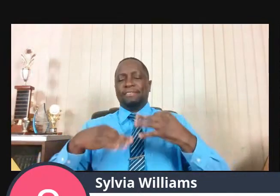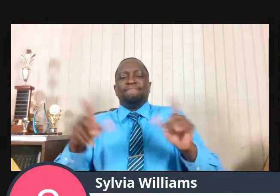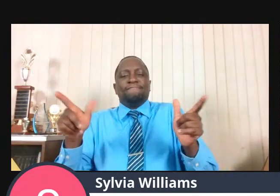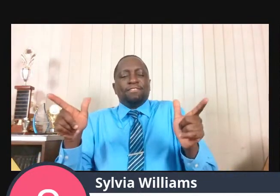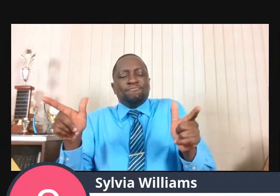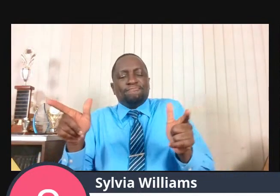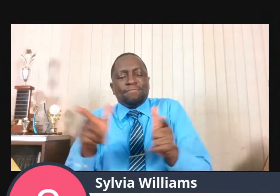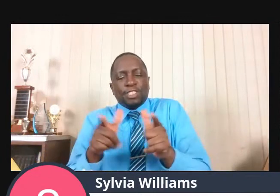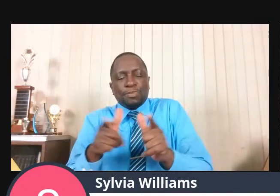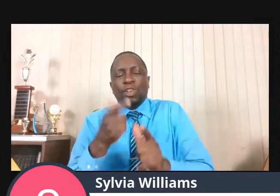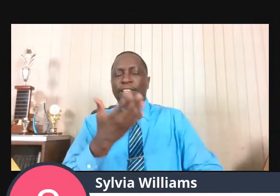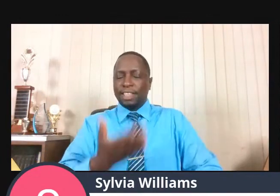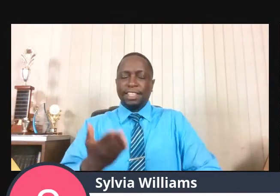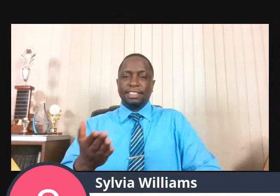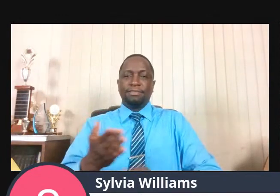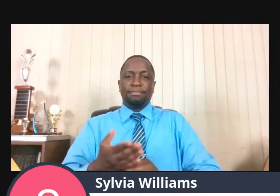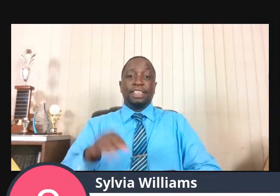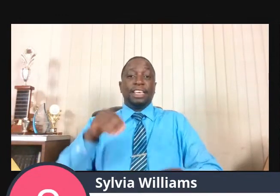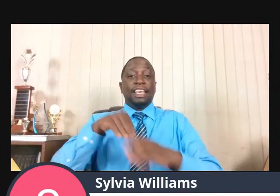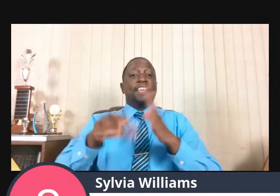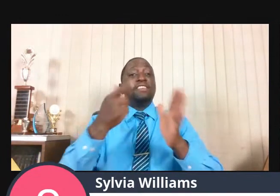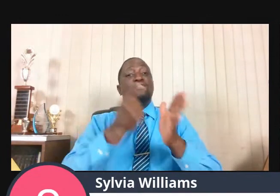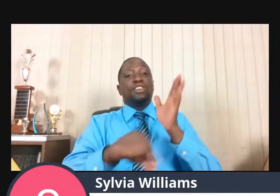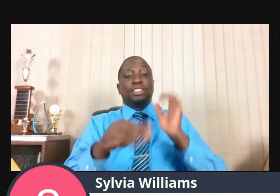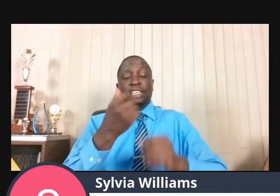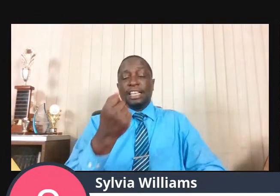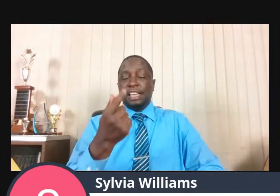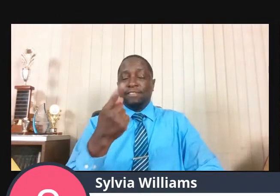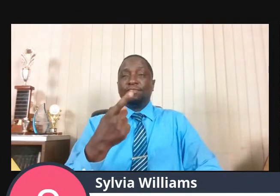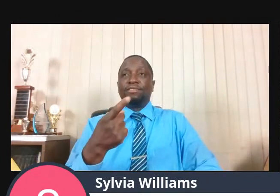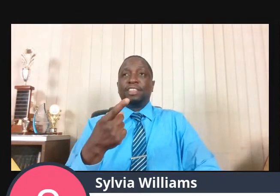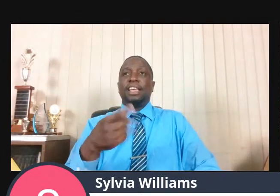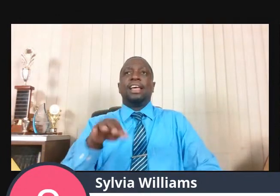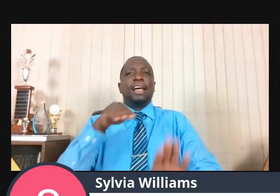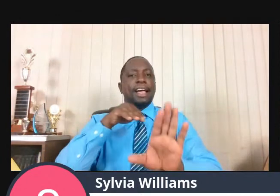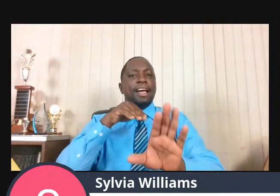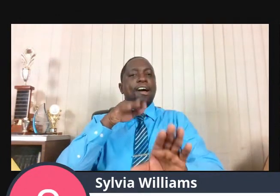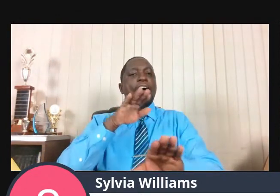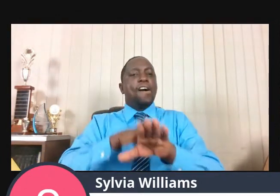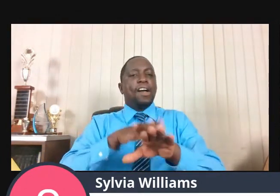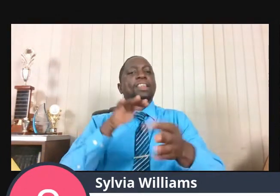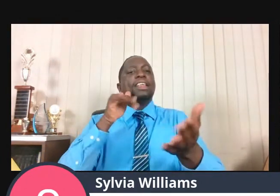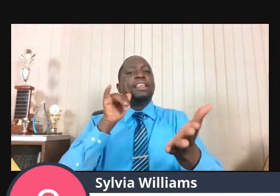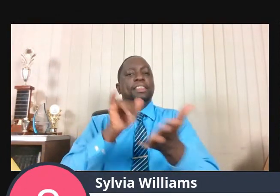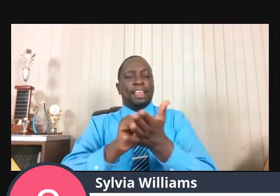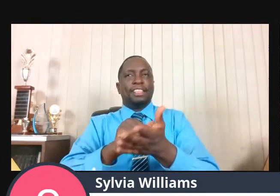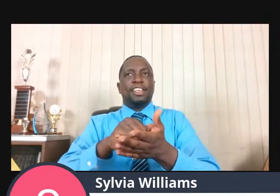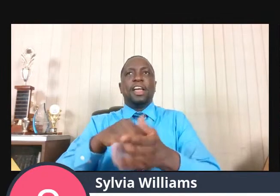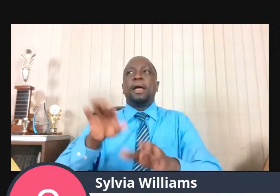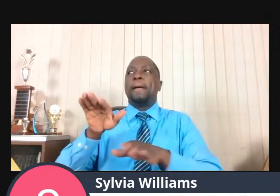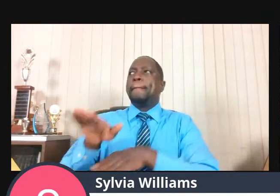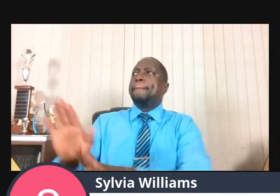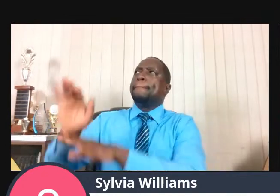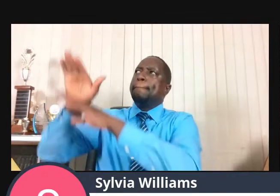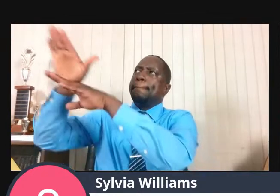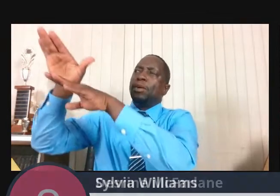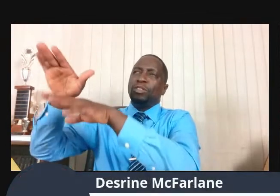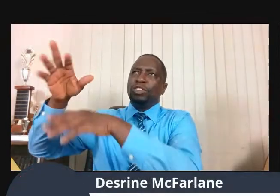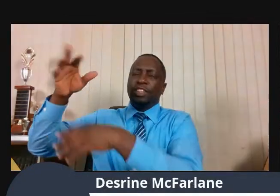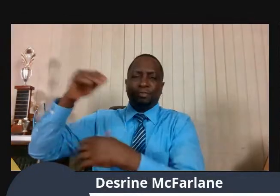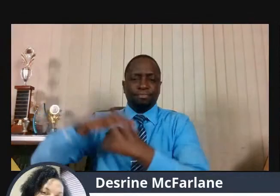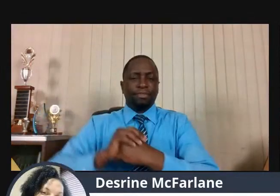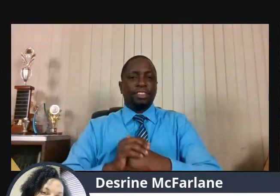In verse 11, God on a mountaintop sent a great strong wind